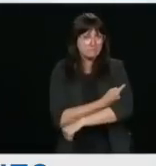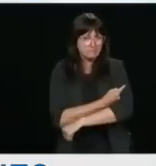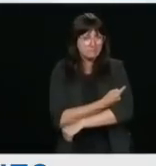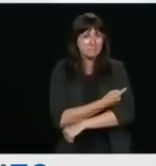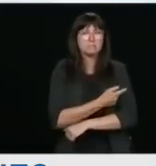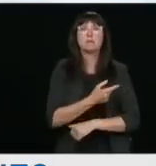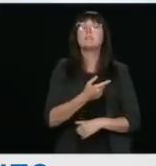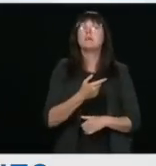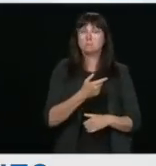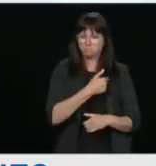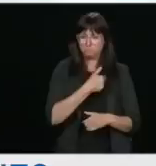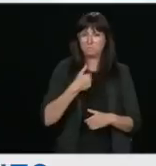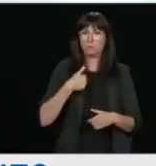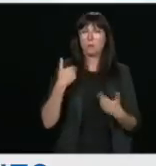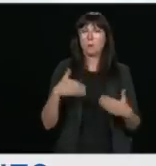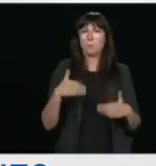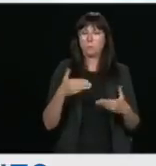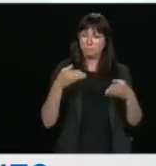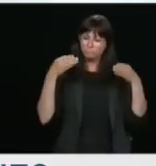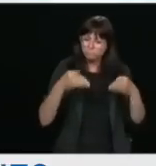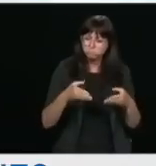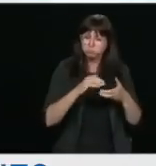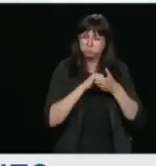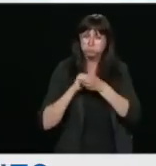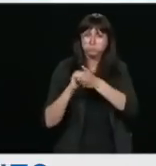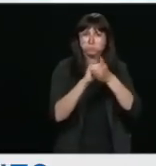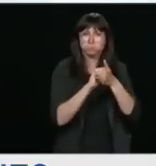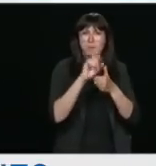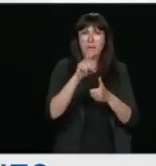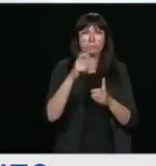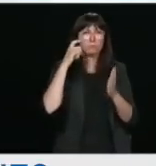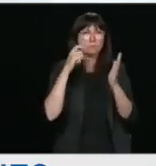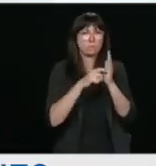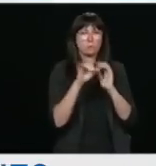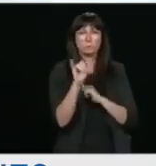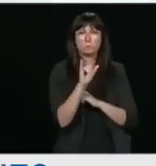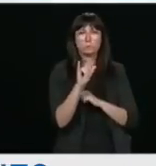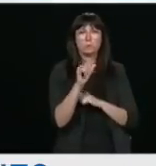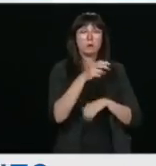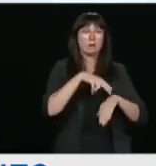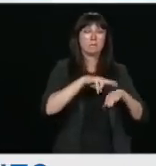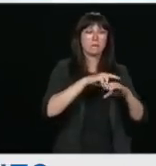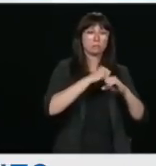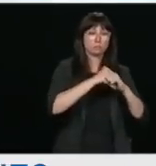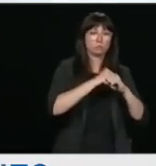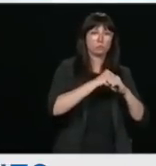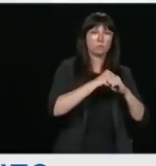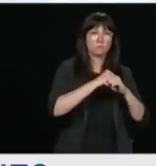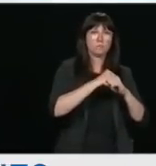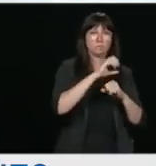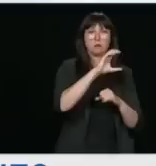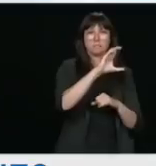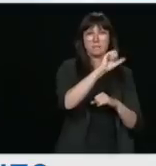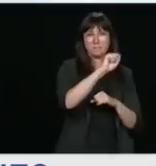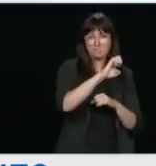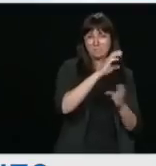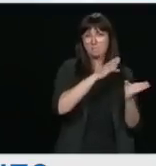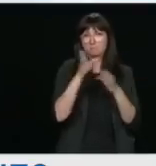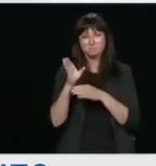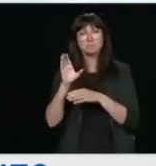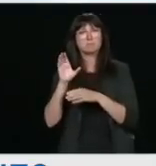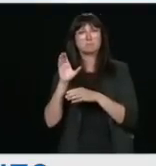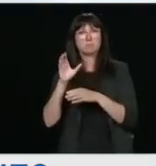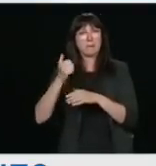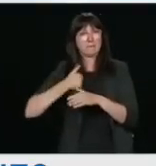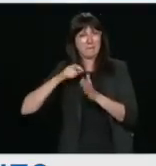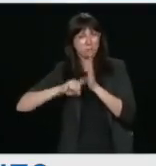close collaboration that needs to be acknowledged as well between our national security establishment and Canadian industry and Canadian research scientists right